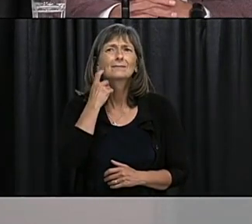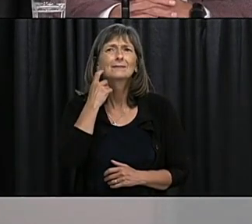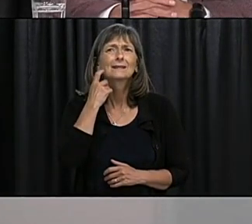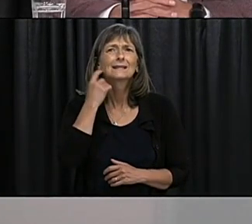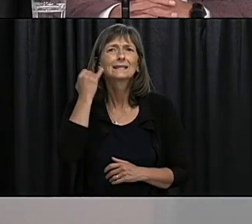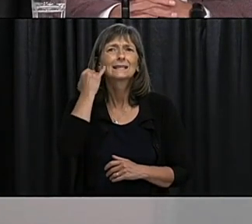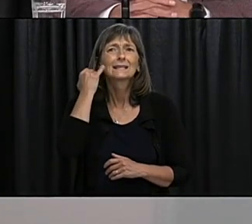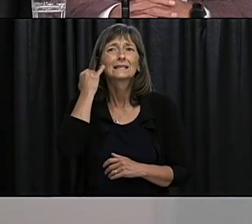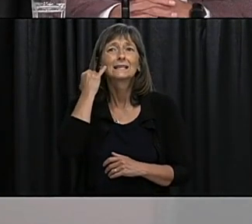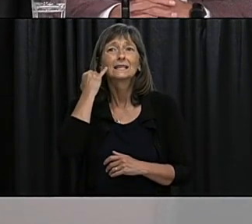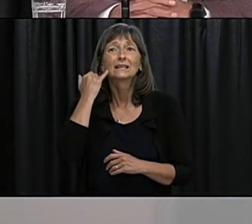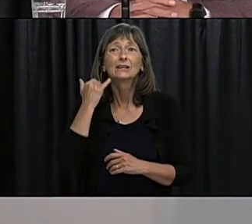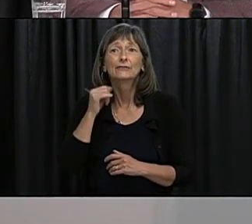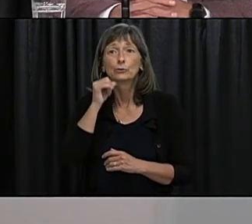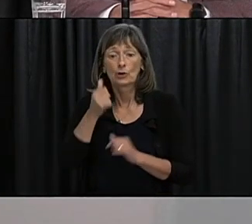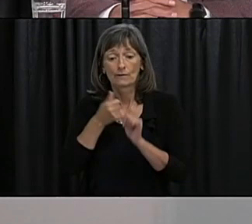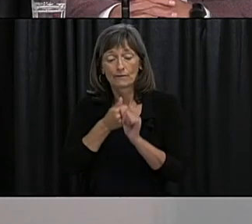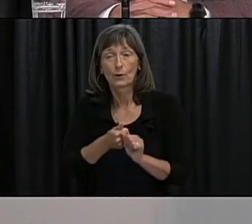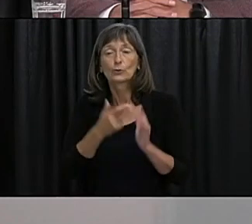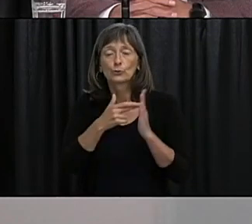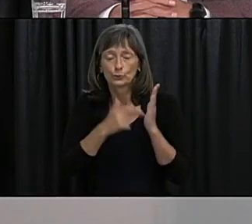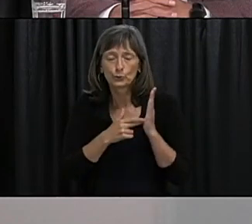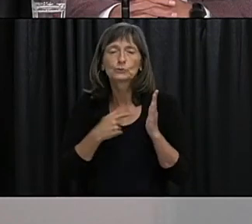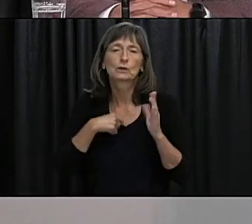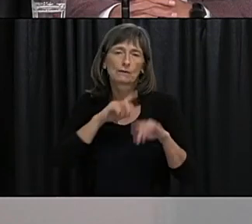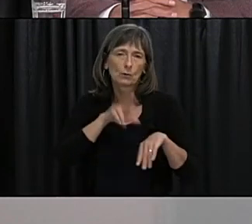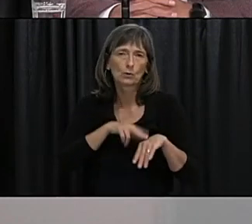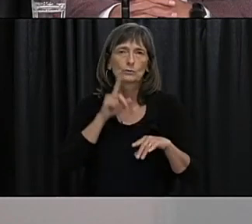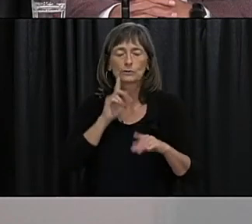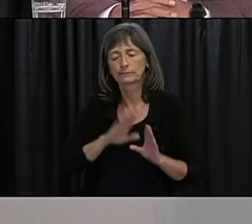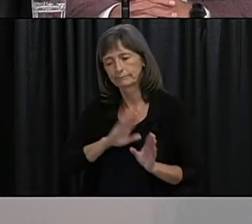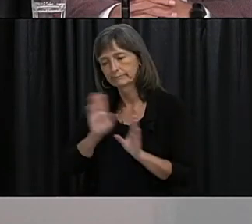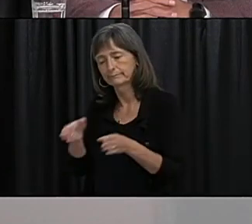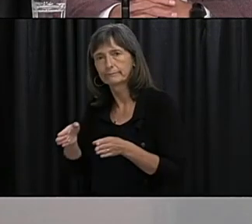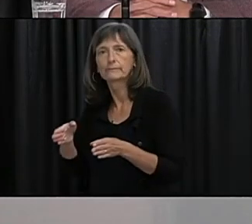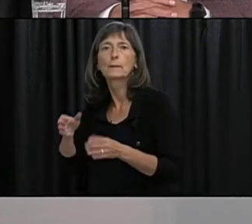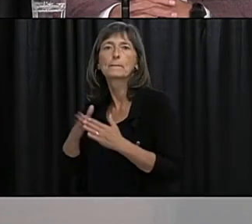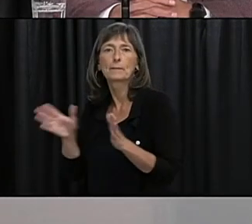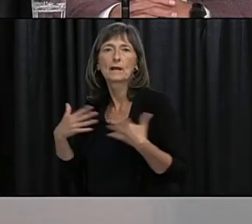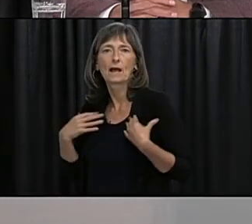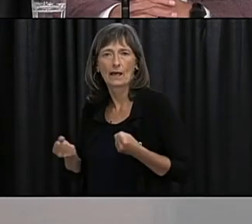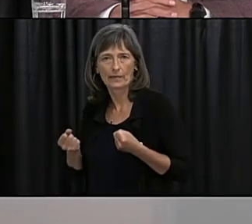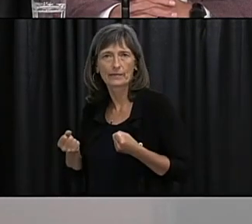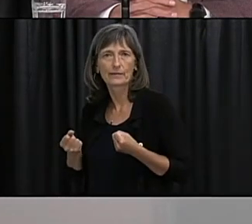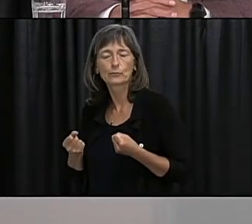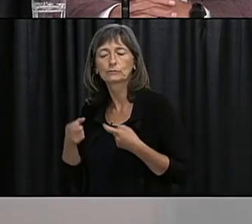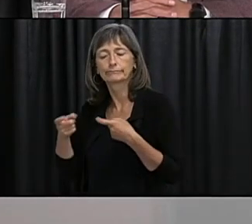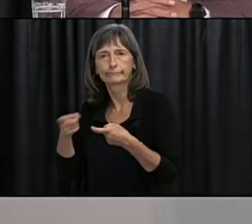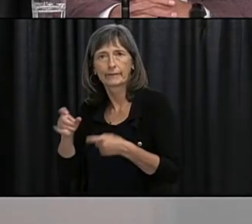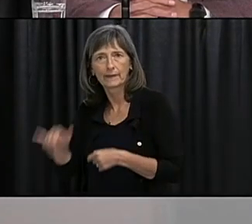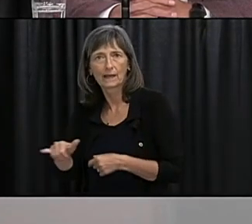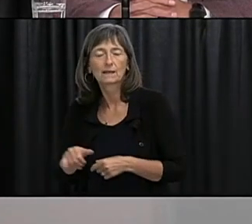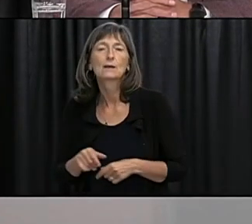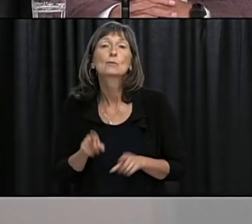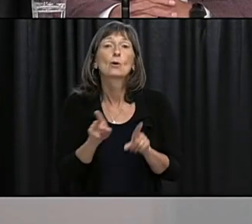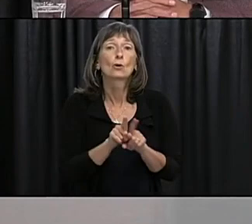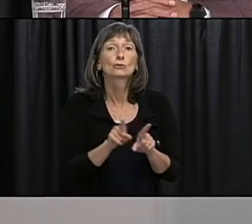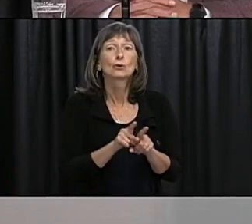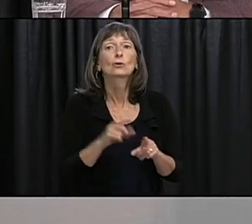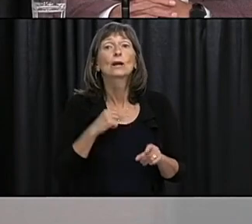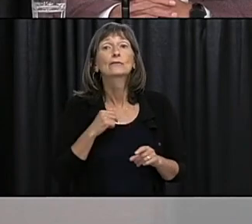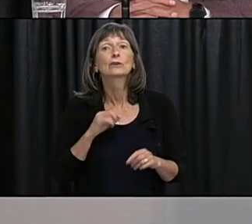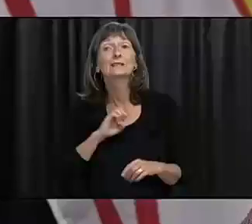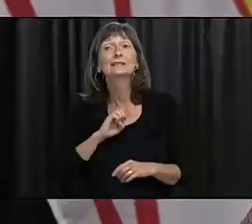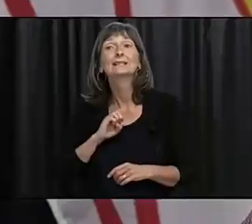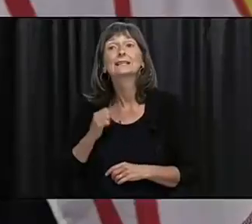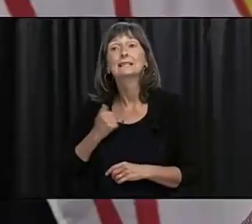of public health wondering where we stand on those discussions in terms of opening our borders up to the rest of Canada and where the other Atlantic provinces